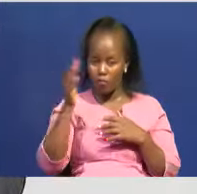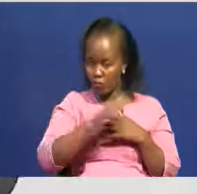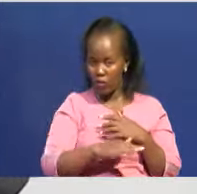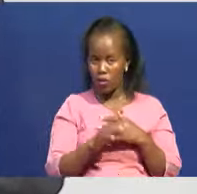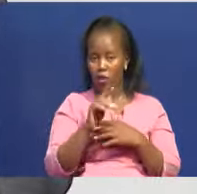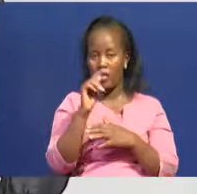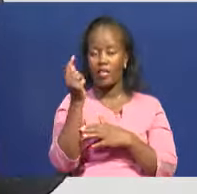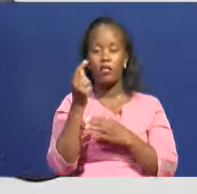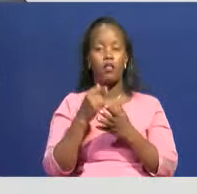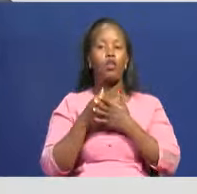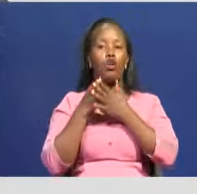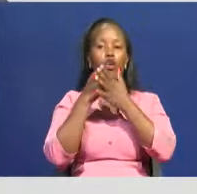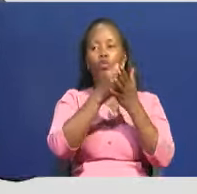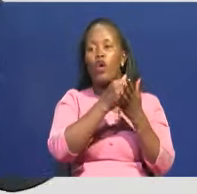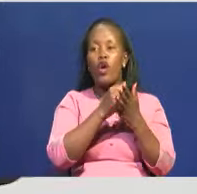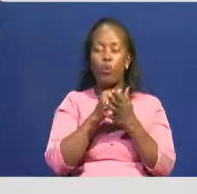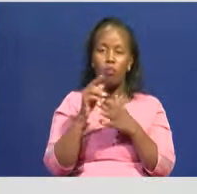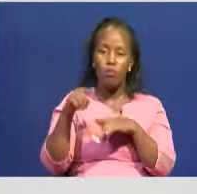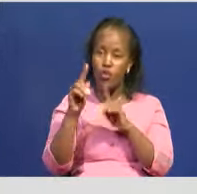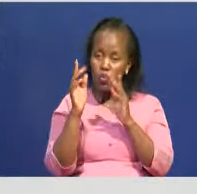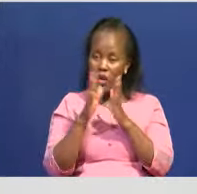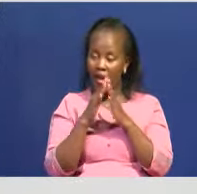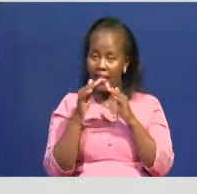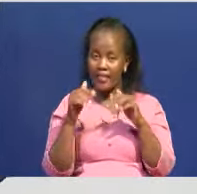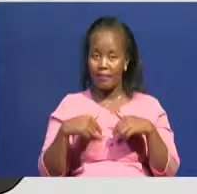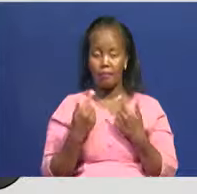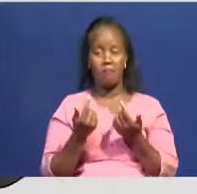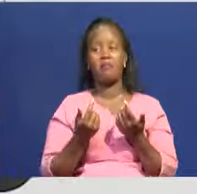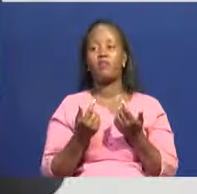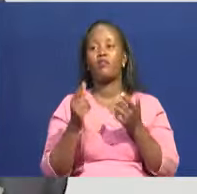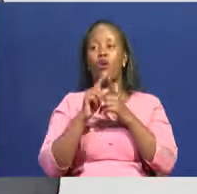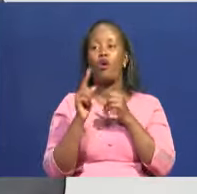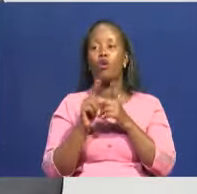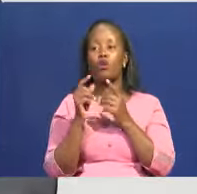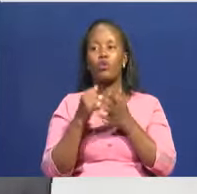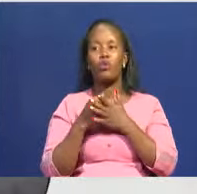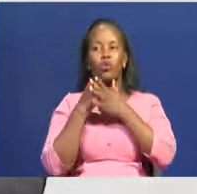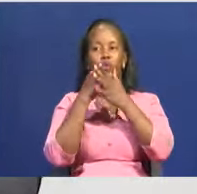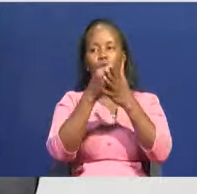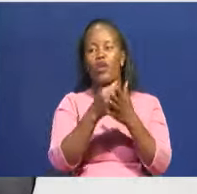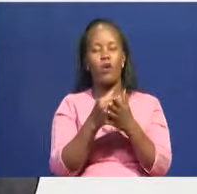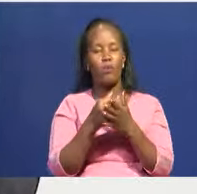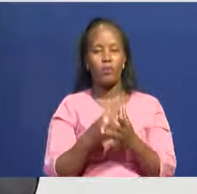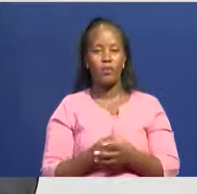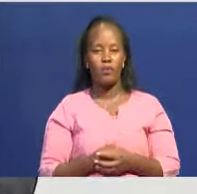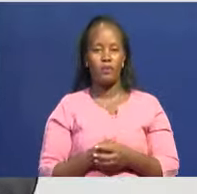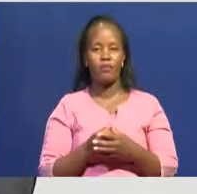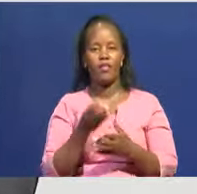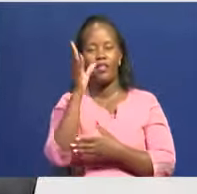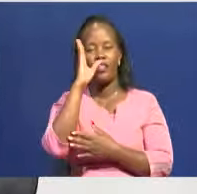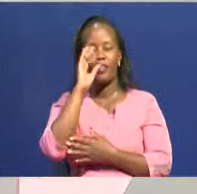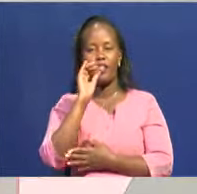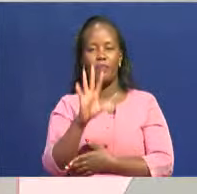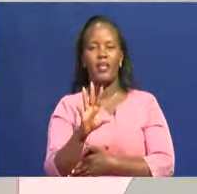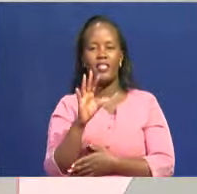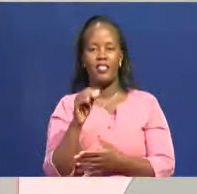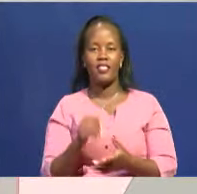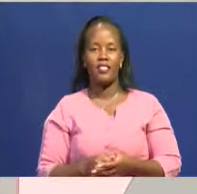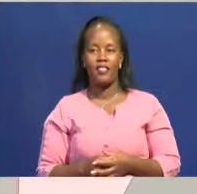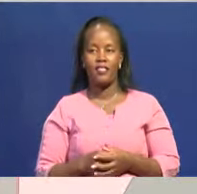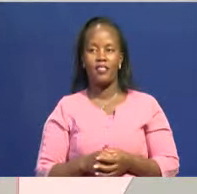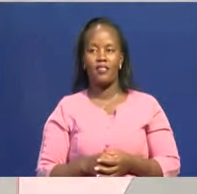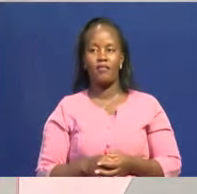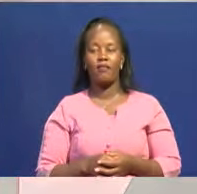they can help you and me. So, help her. You help. Good night. God bless. God